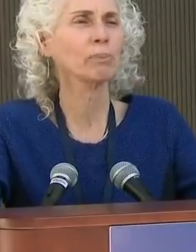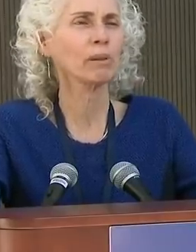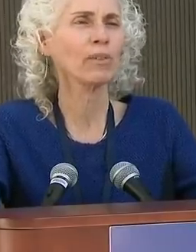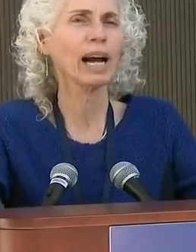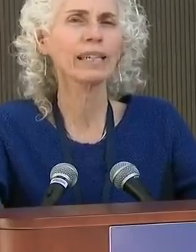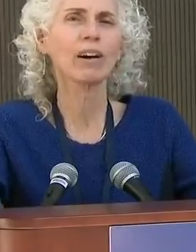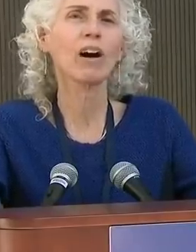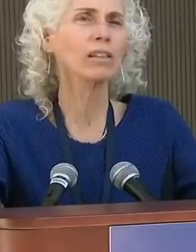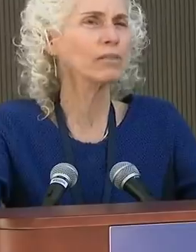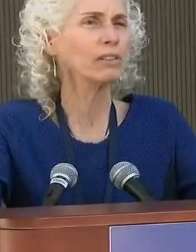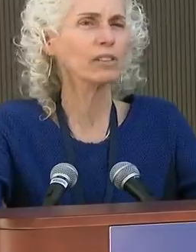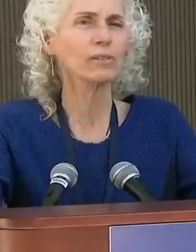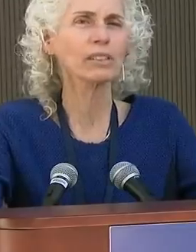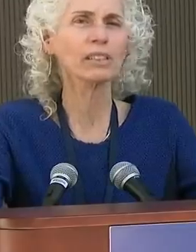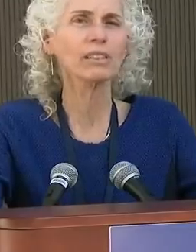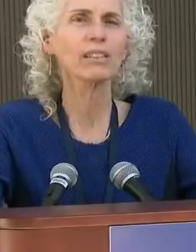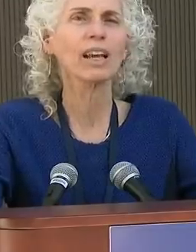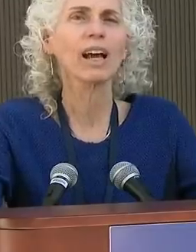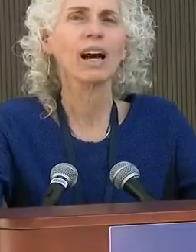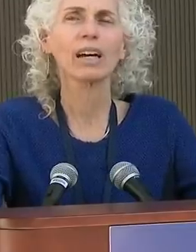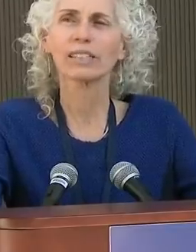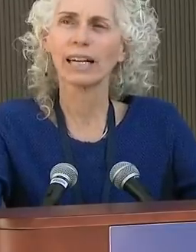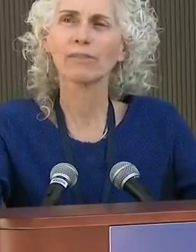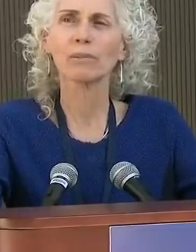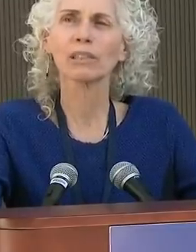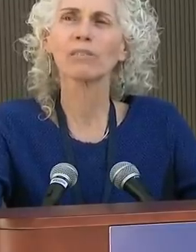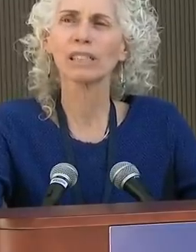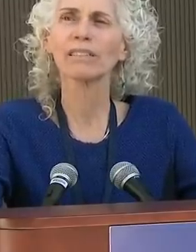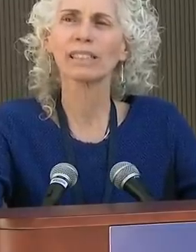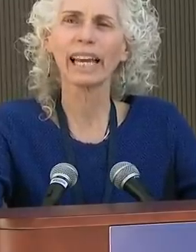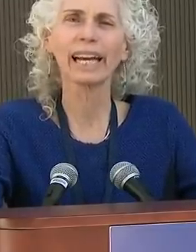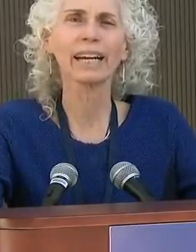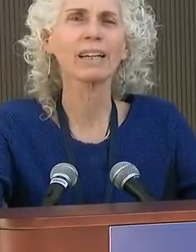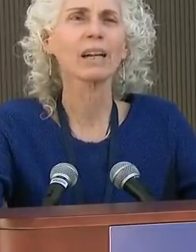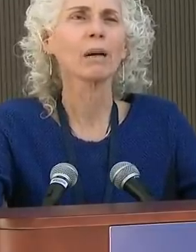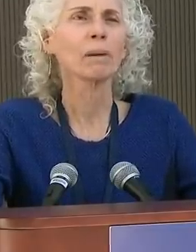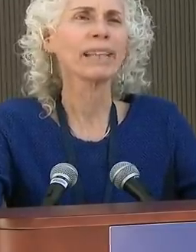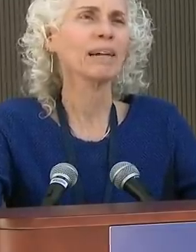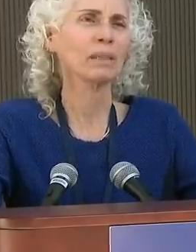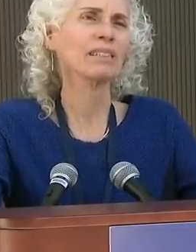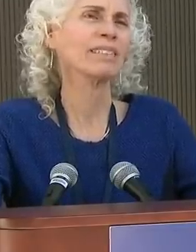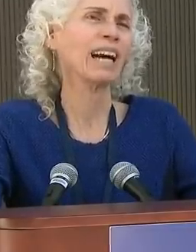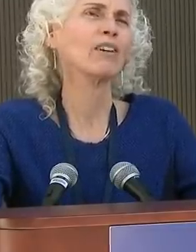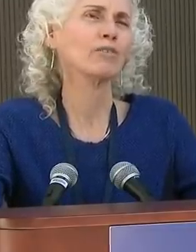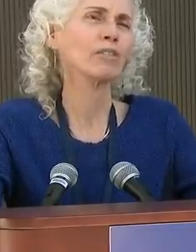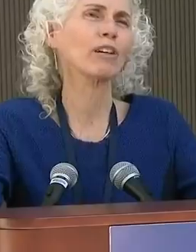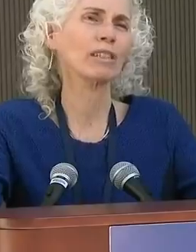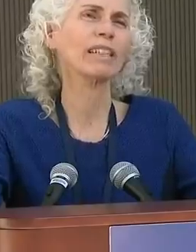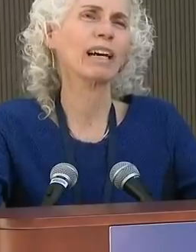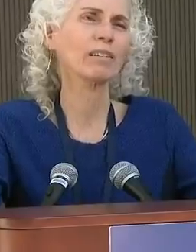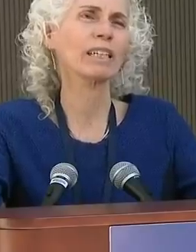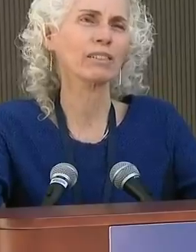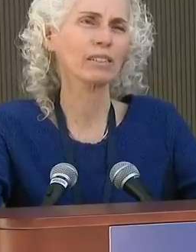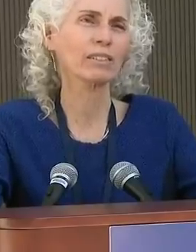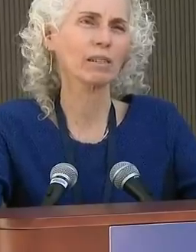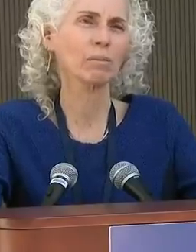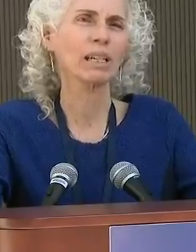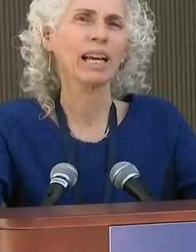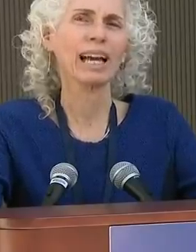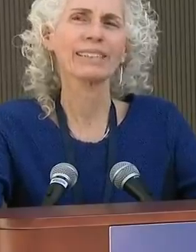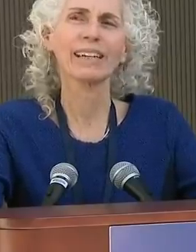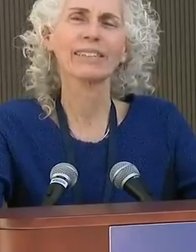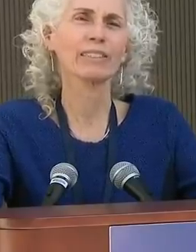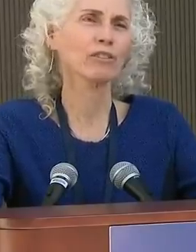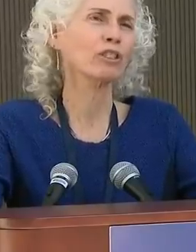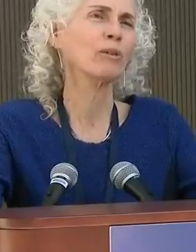continue to provide all of the services to everyone who needs care, but that means not overloading the health care system.